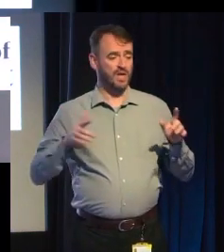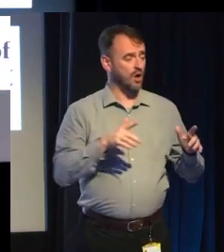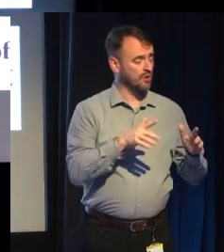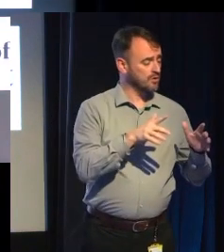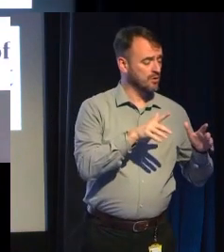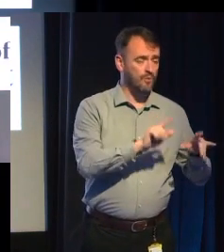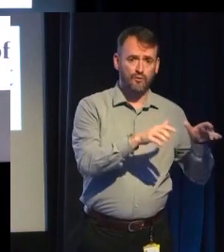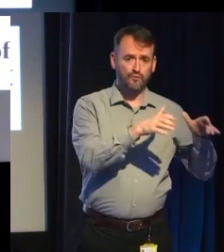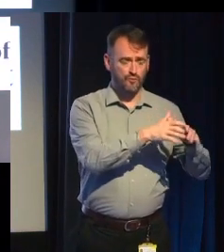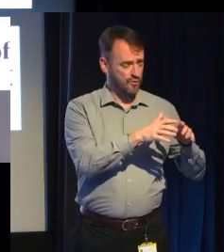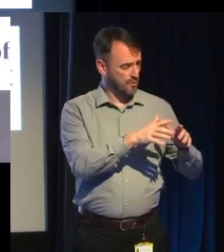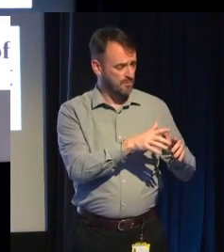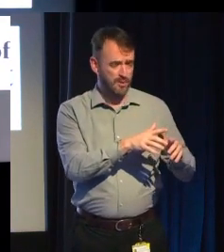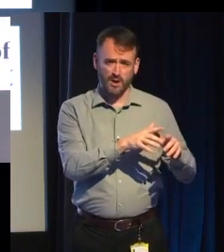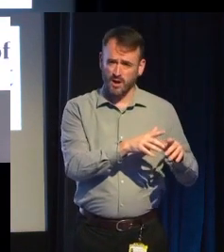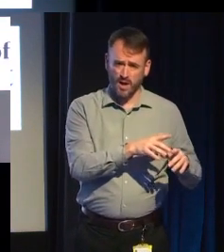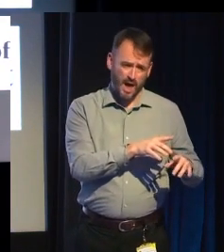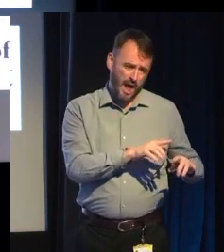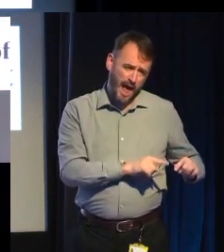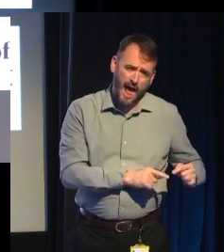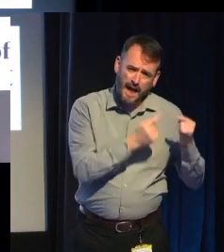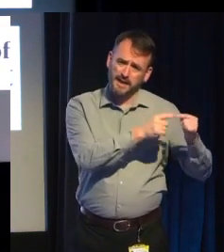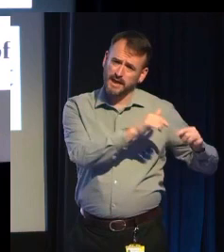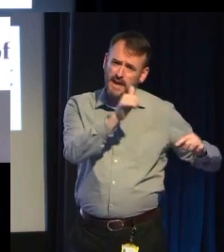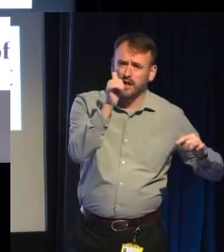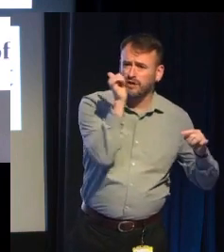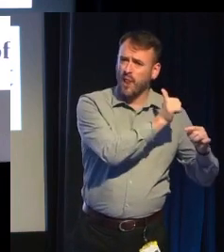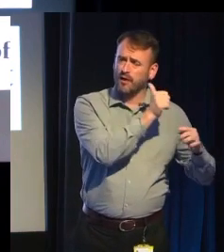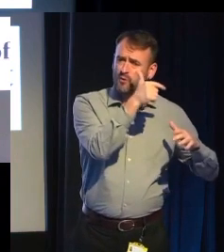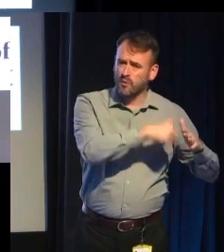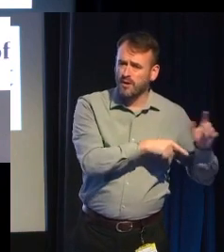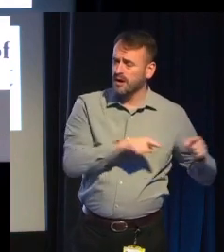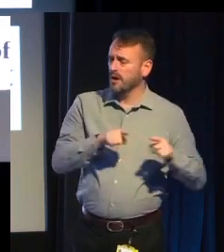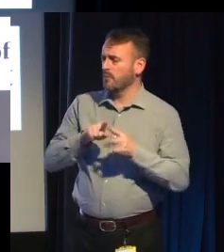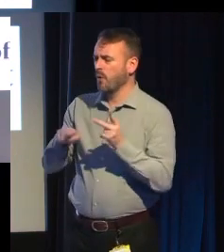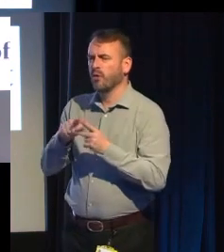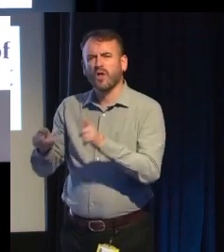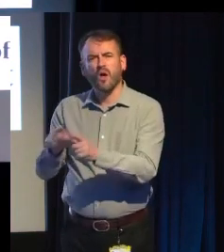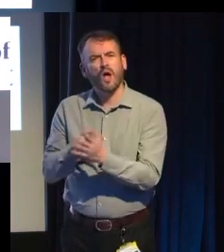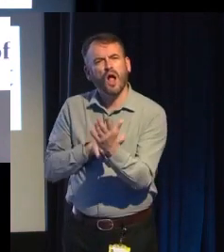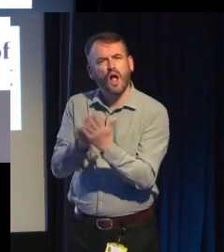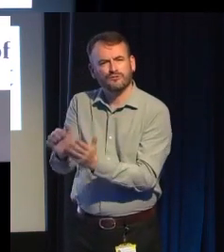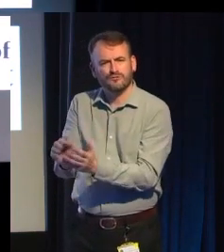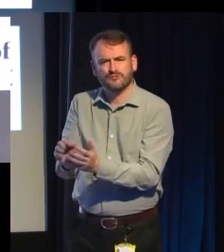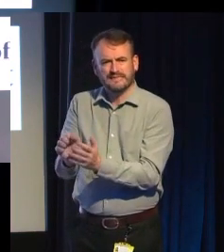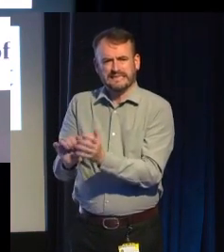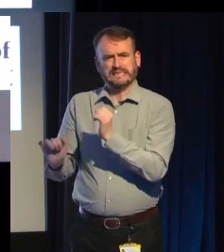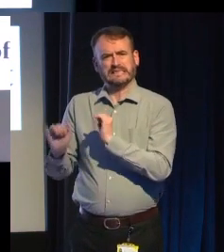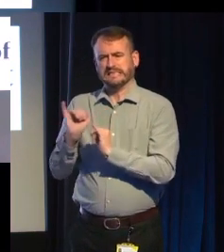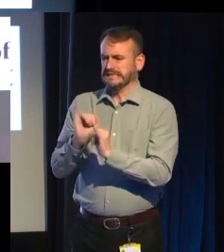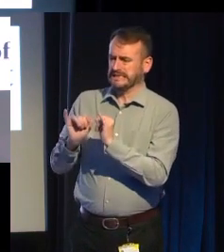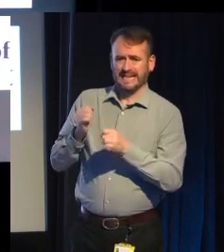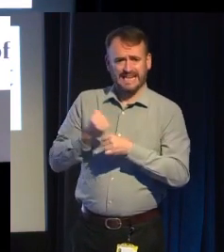aggressive anti-intellectualism on the one hand, and a sort of cultural cringe and frustration that games aren't taken seriously